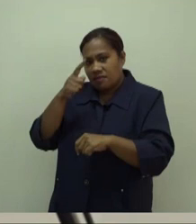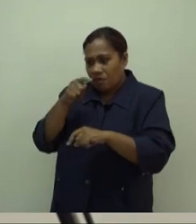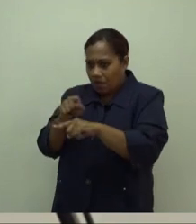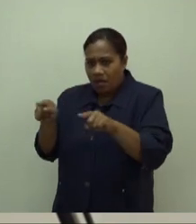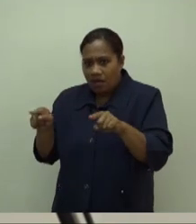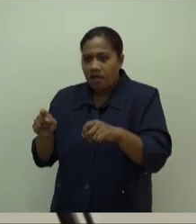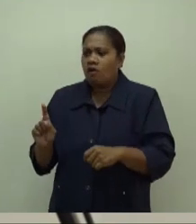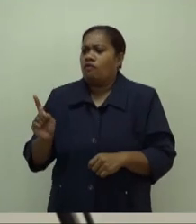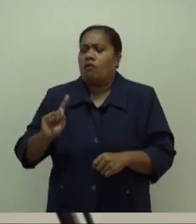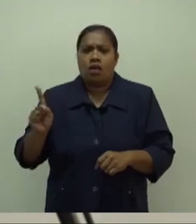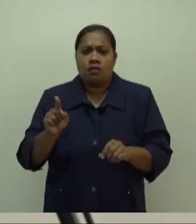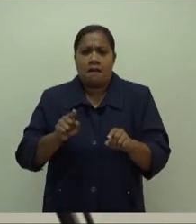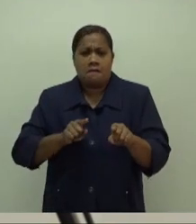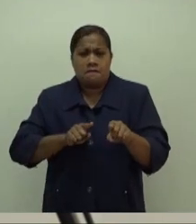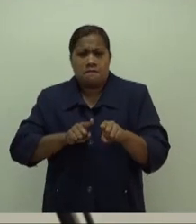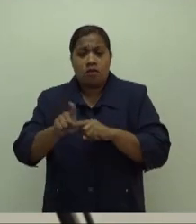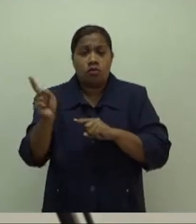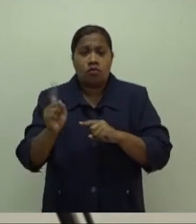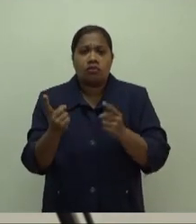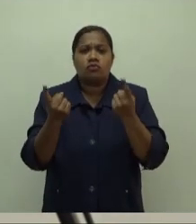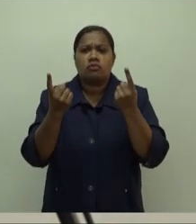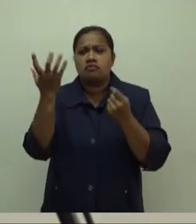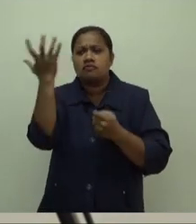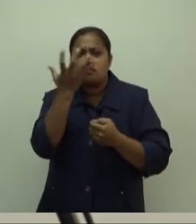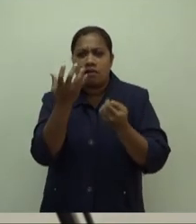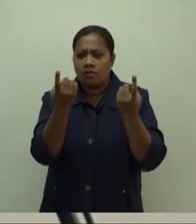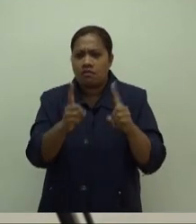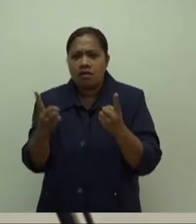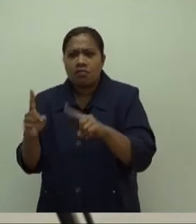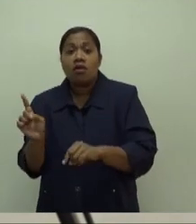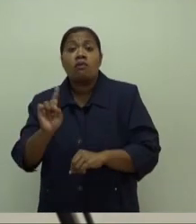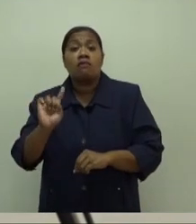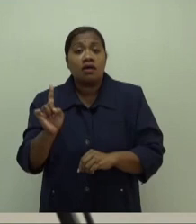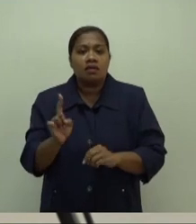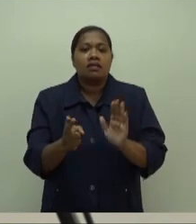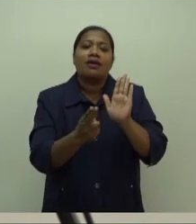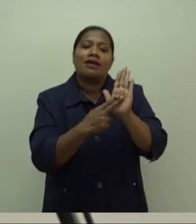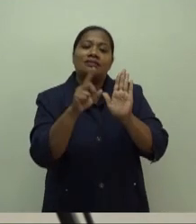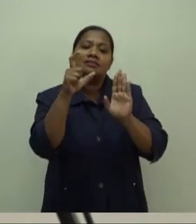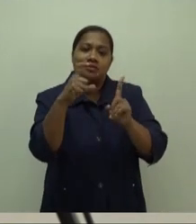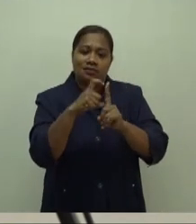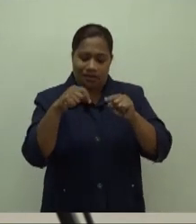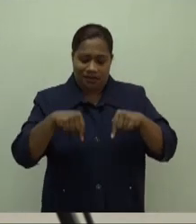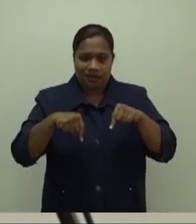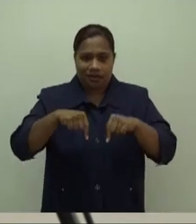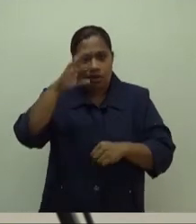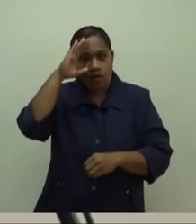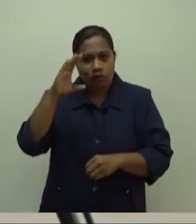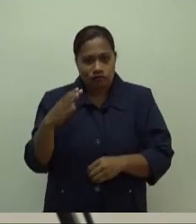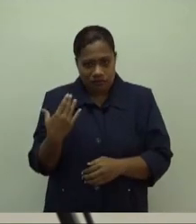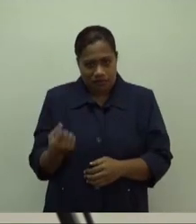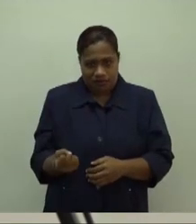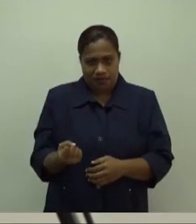and that is the epidemic of NCDs in this country. Last week, our